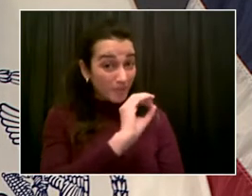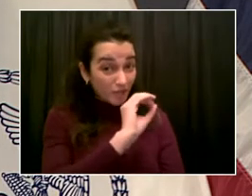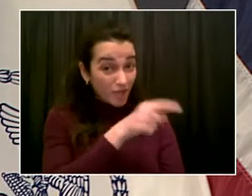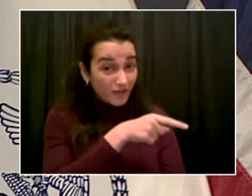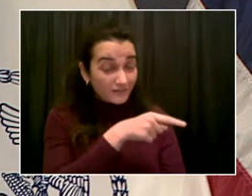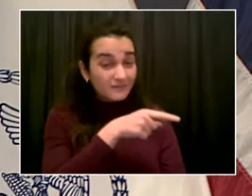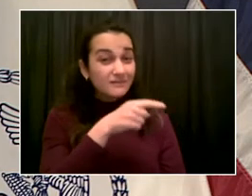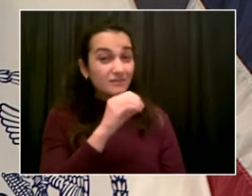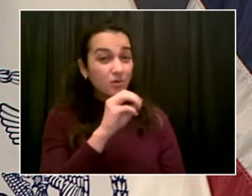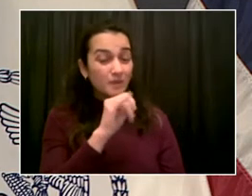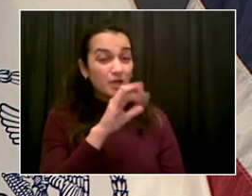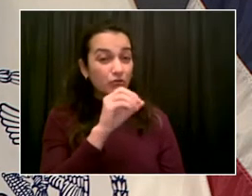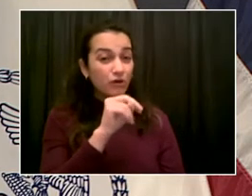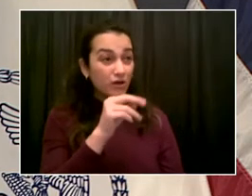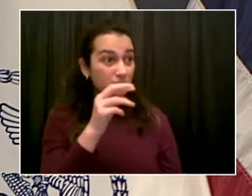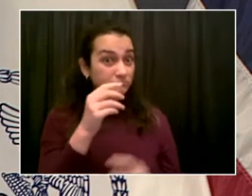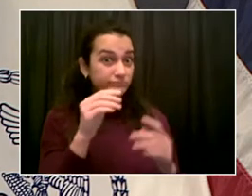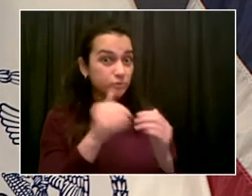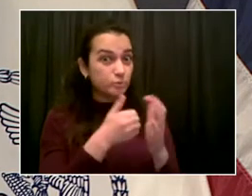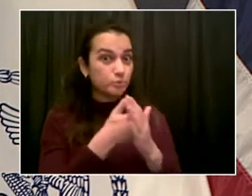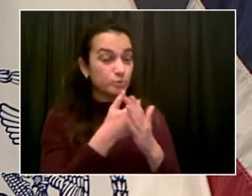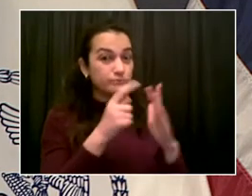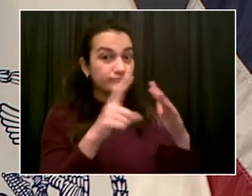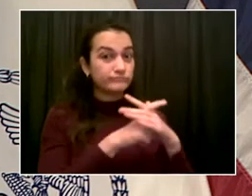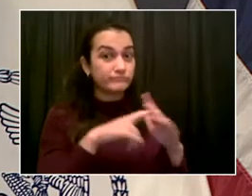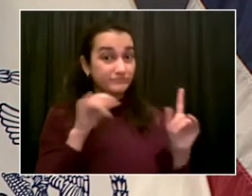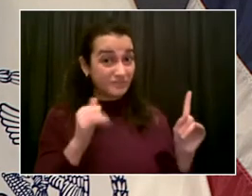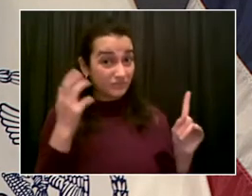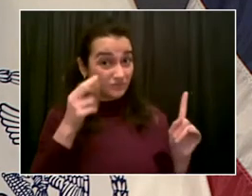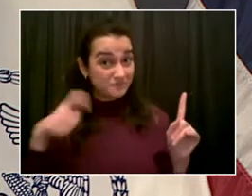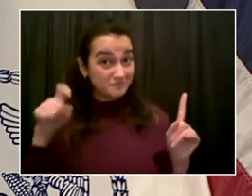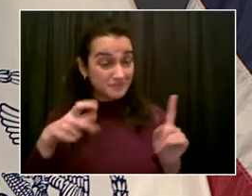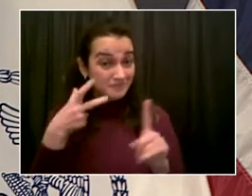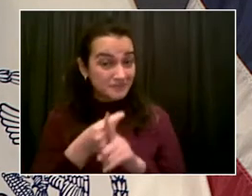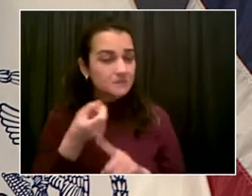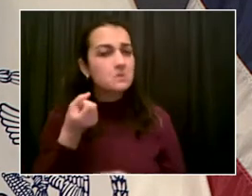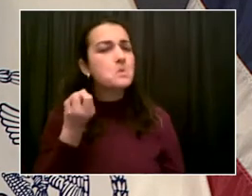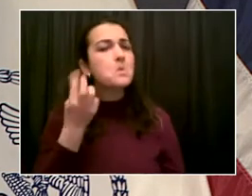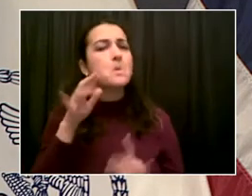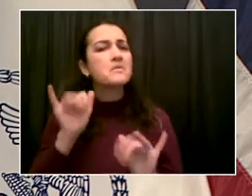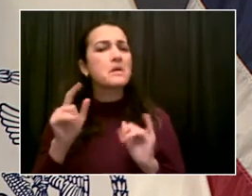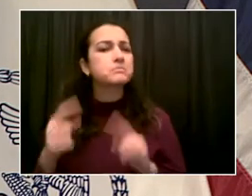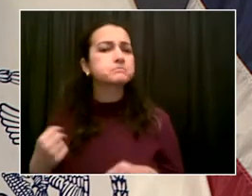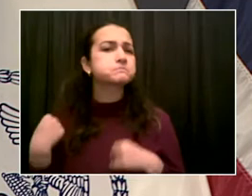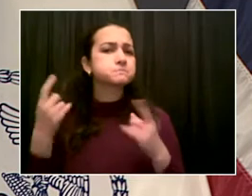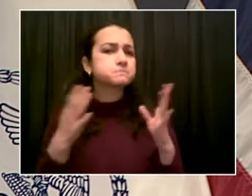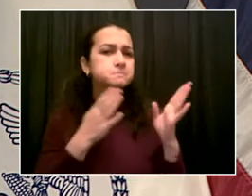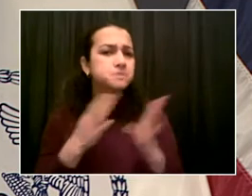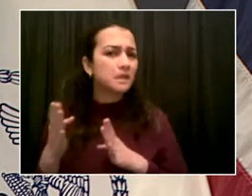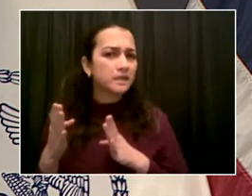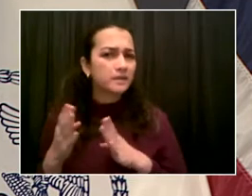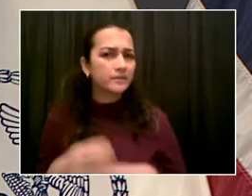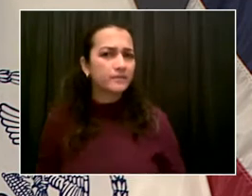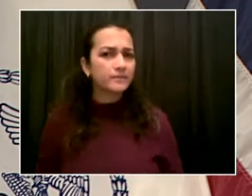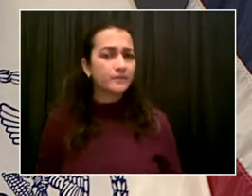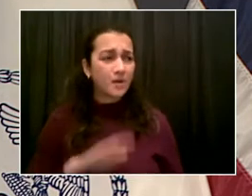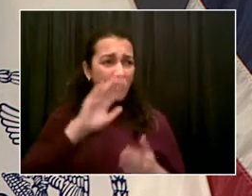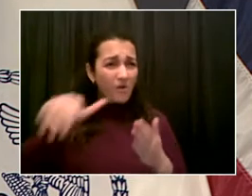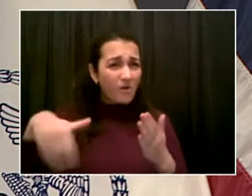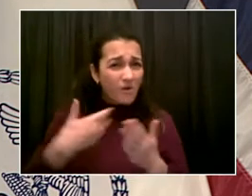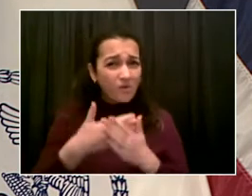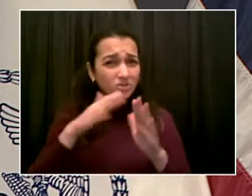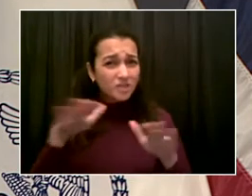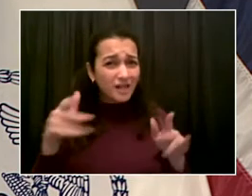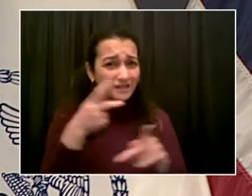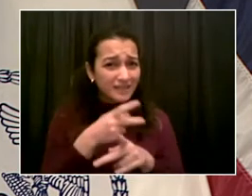City or just those that receive city funding? How does that work? We'll get you the exact definitions of the sites.